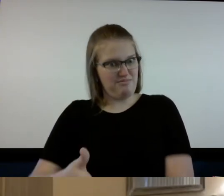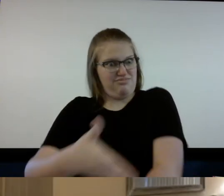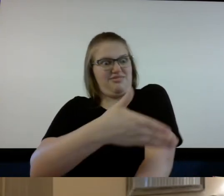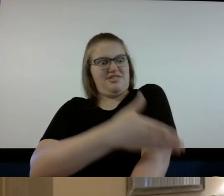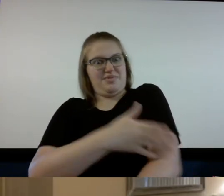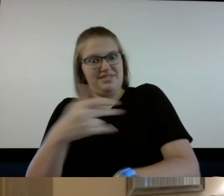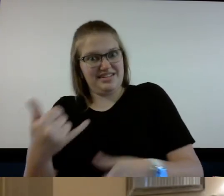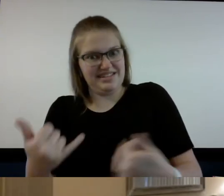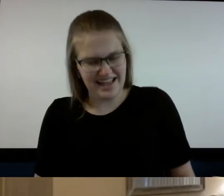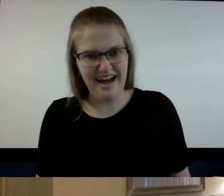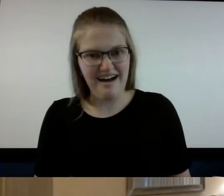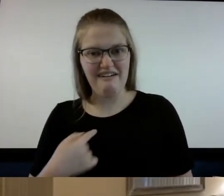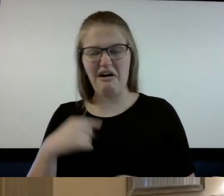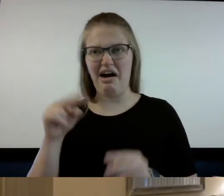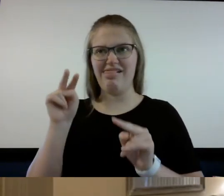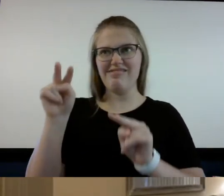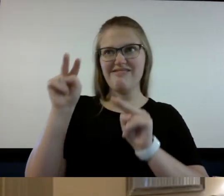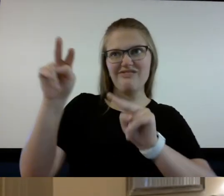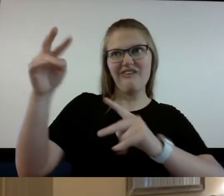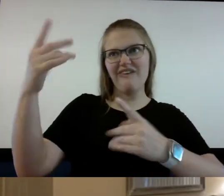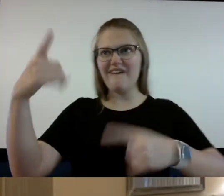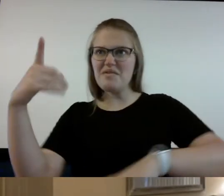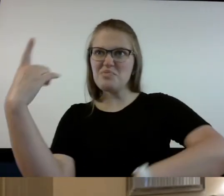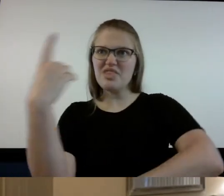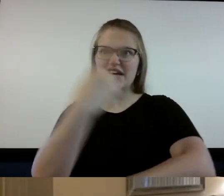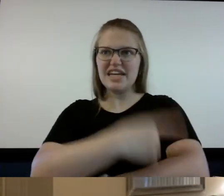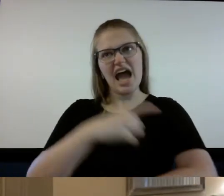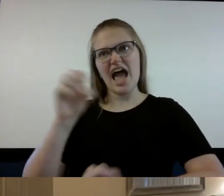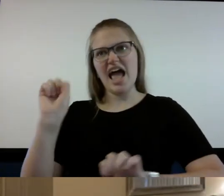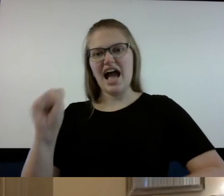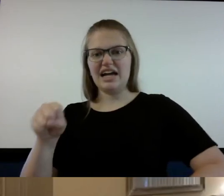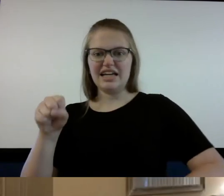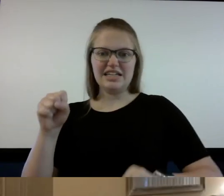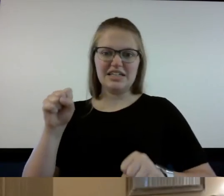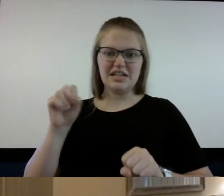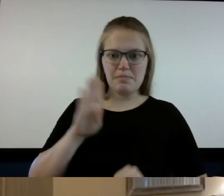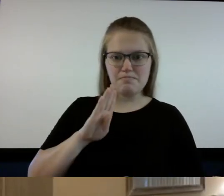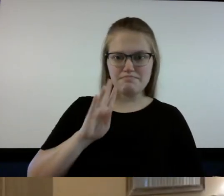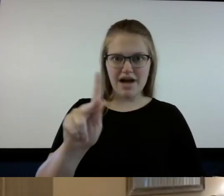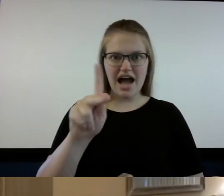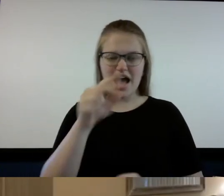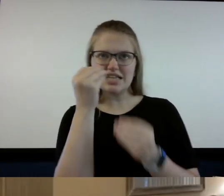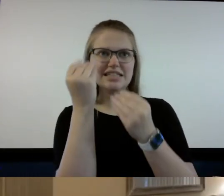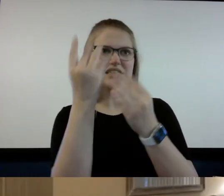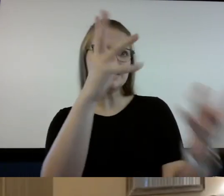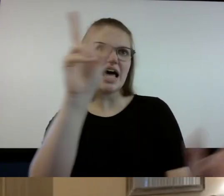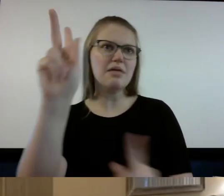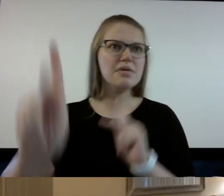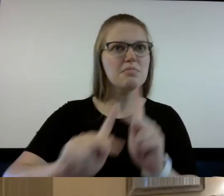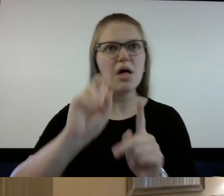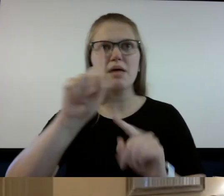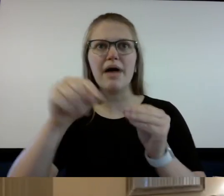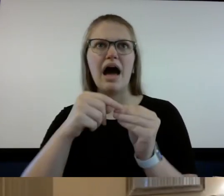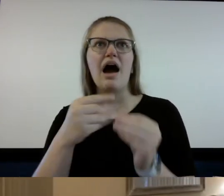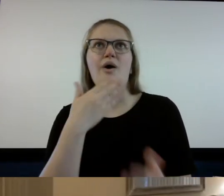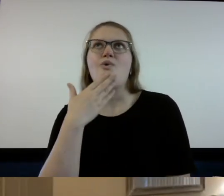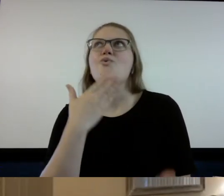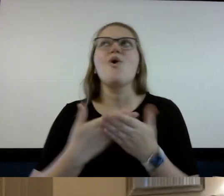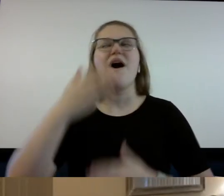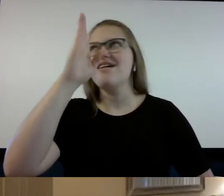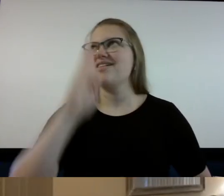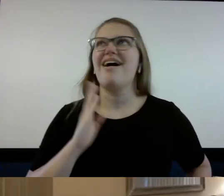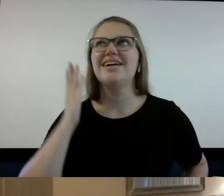forward to the day that I'm able to get back and tell how good he is because he's been nothing but good to me